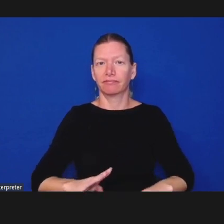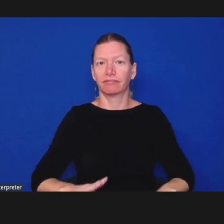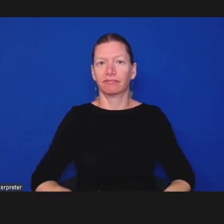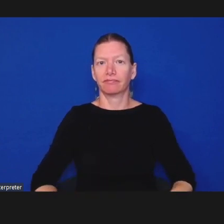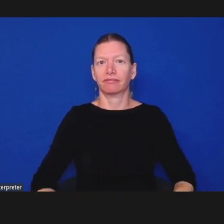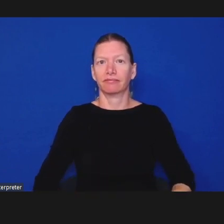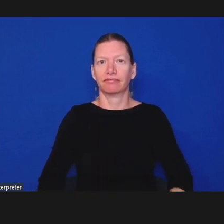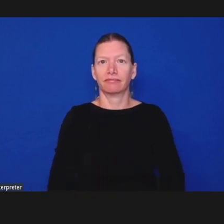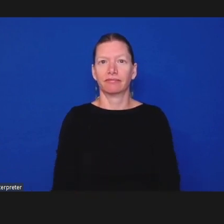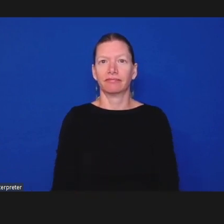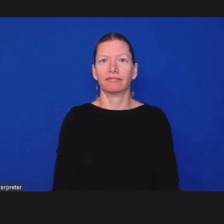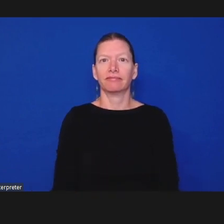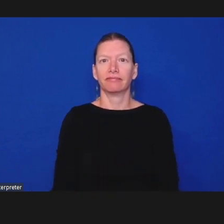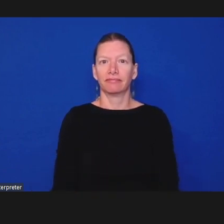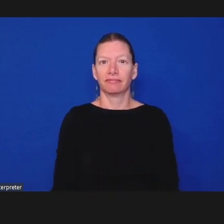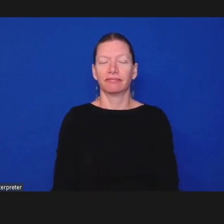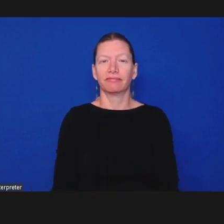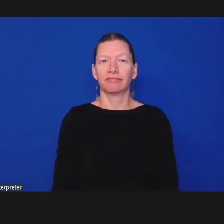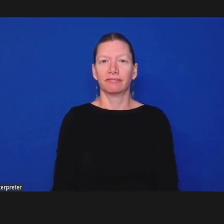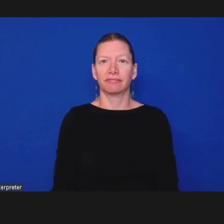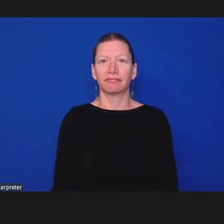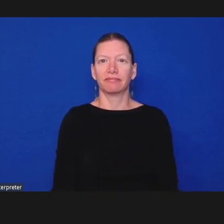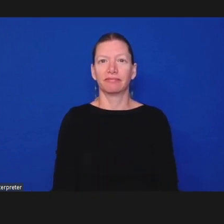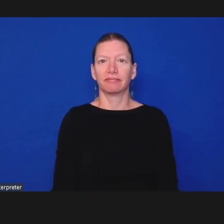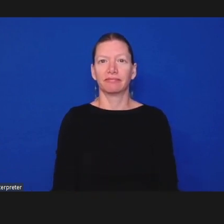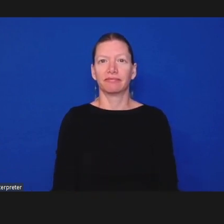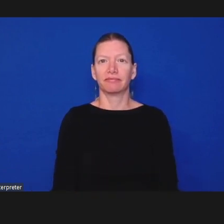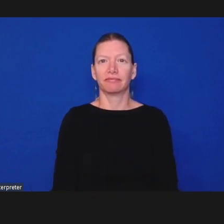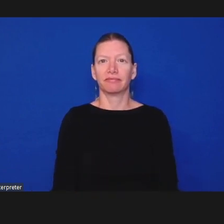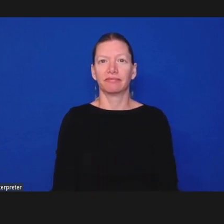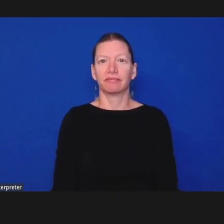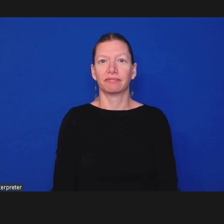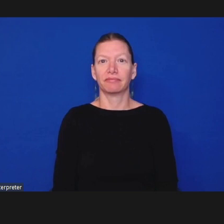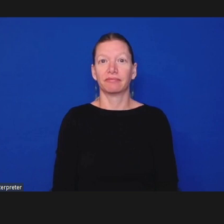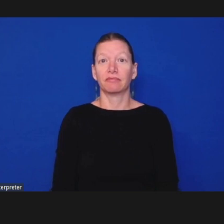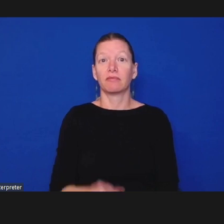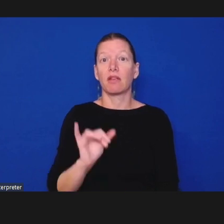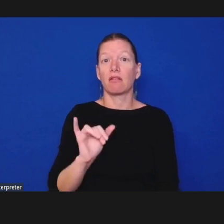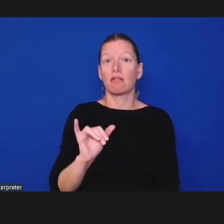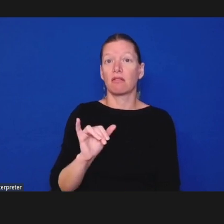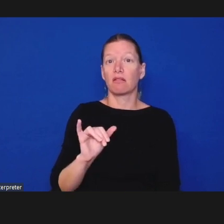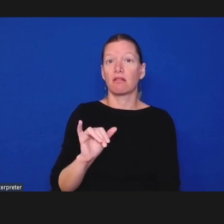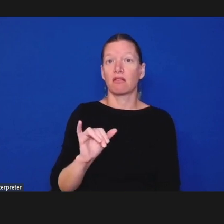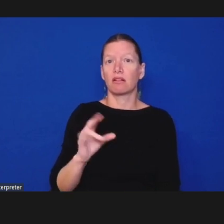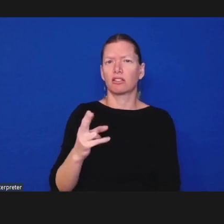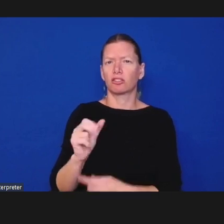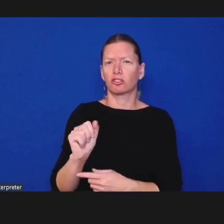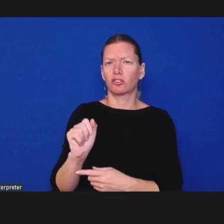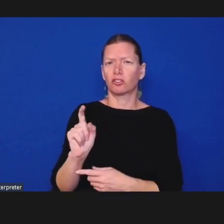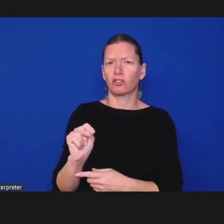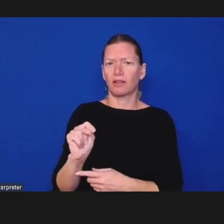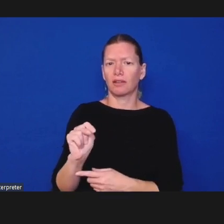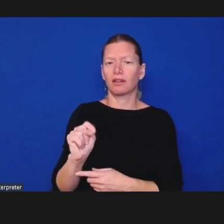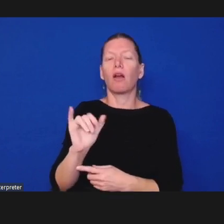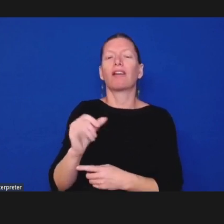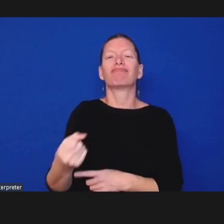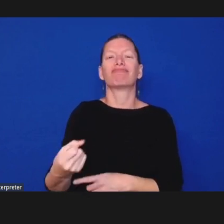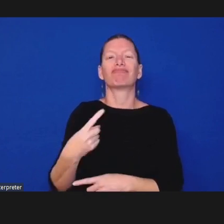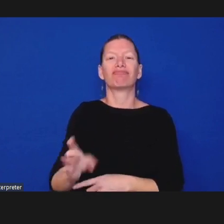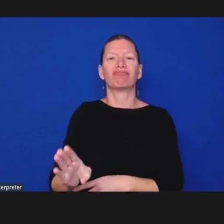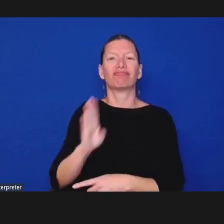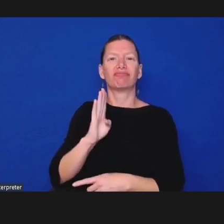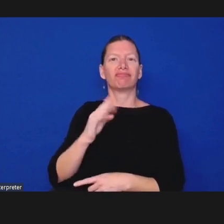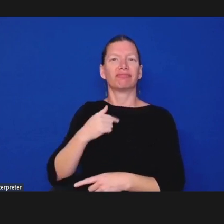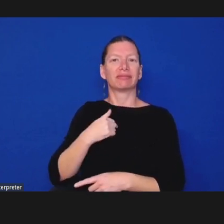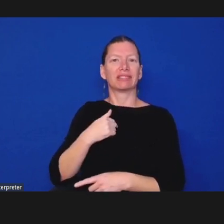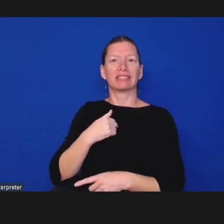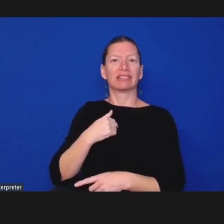um okay well someone put a question in the chat i think it came just to me uh maybe because i just chatted so but i will i'll try to answer this